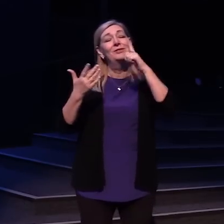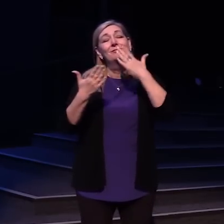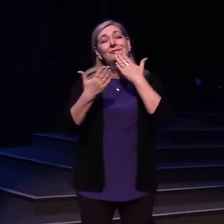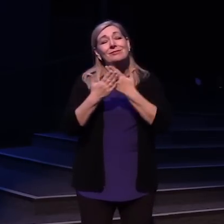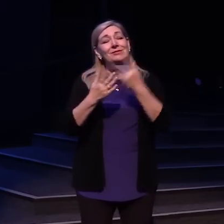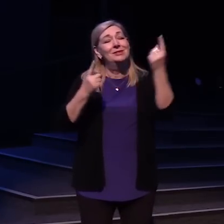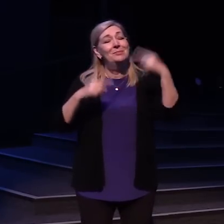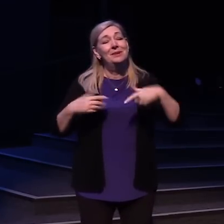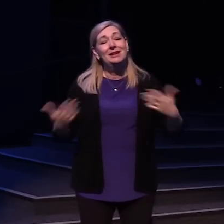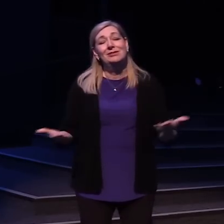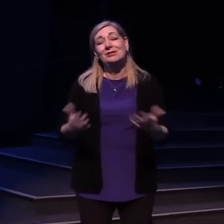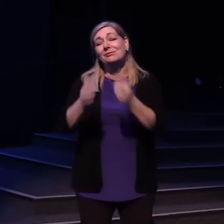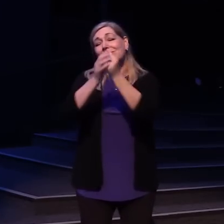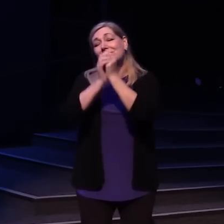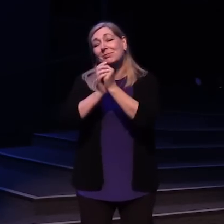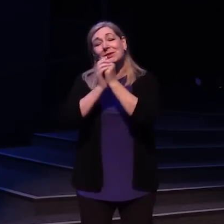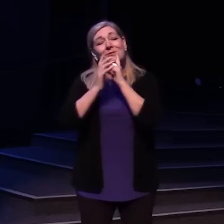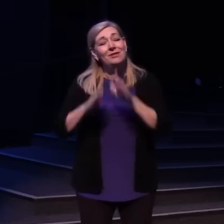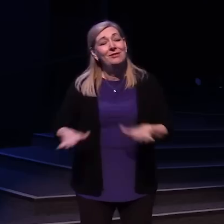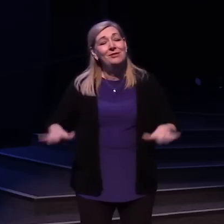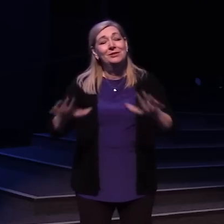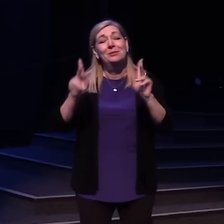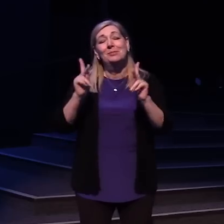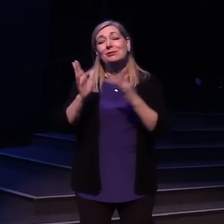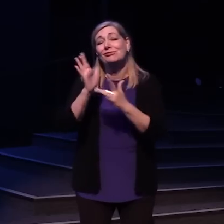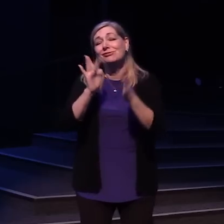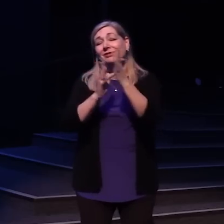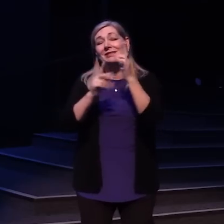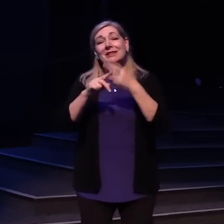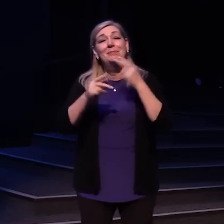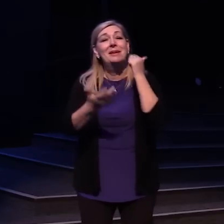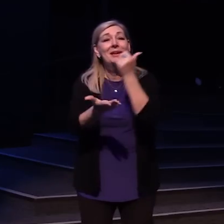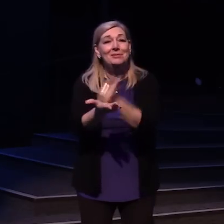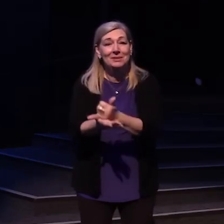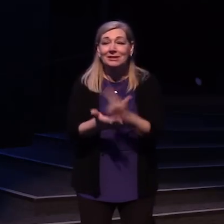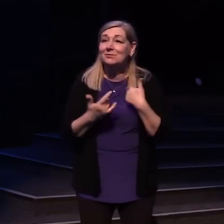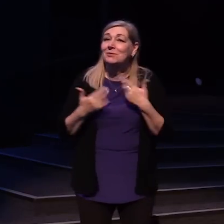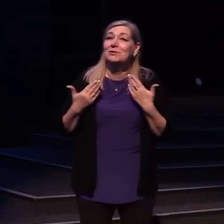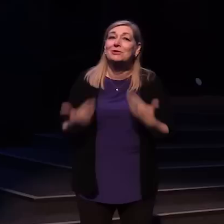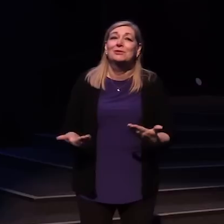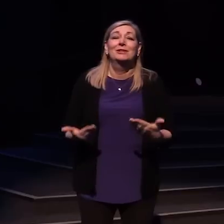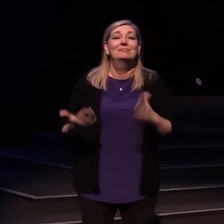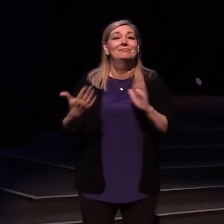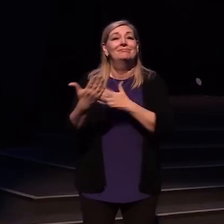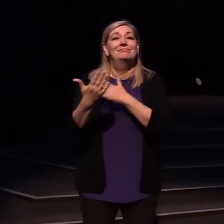come inhabit the praises of your people in Jesus name amen let's worship